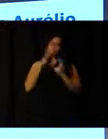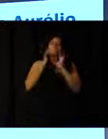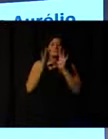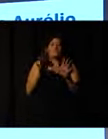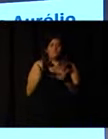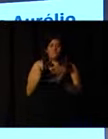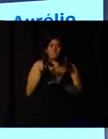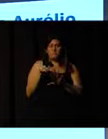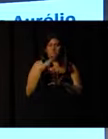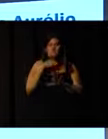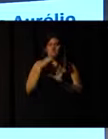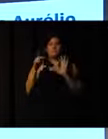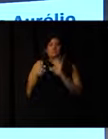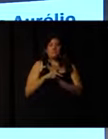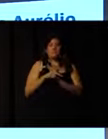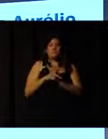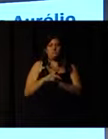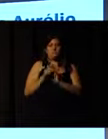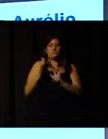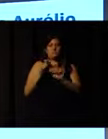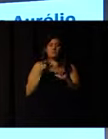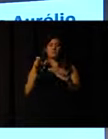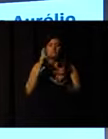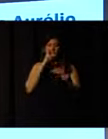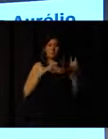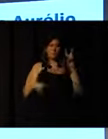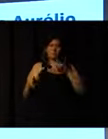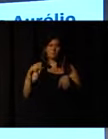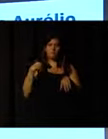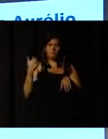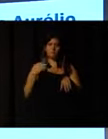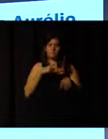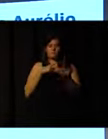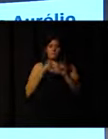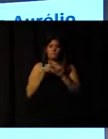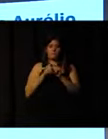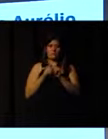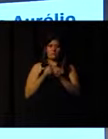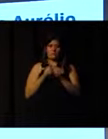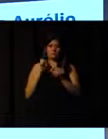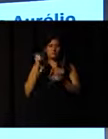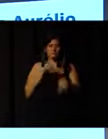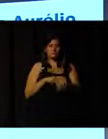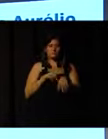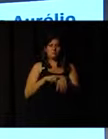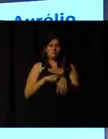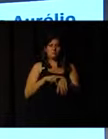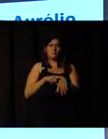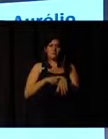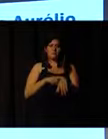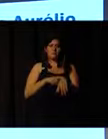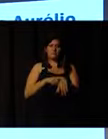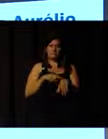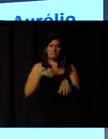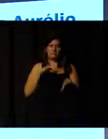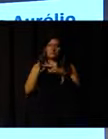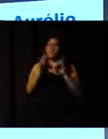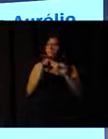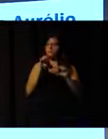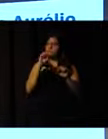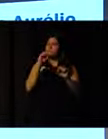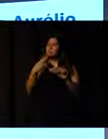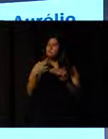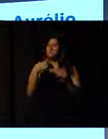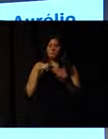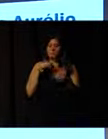spontaneously or of your own will. This is the observation we have to do at the moment that we